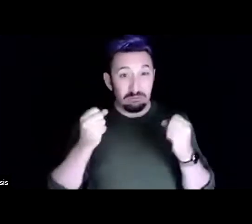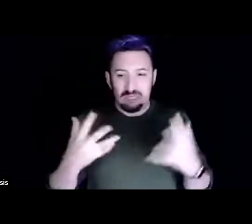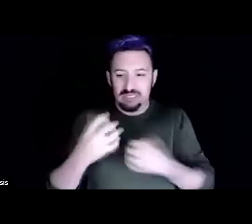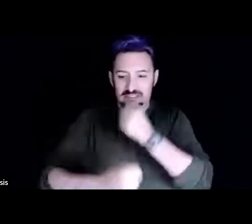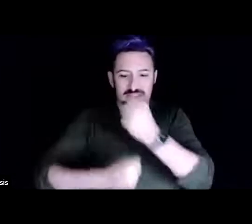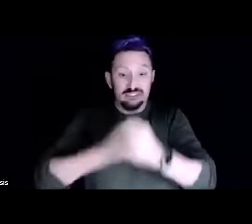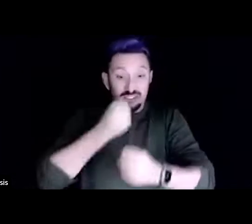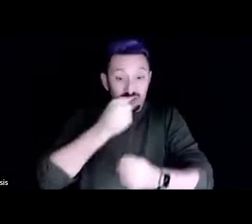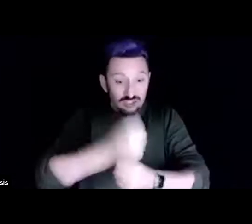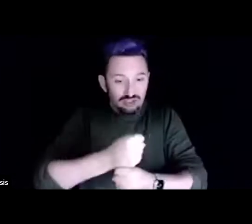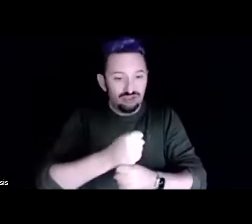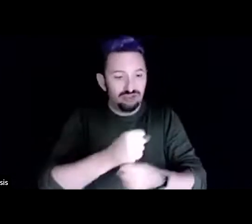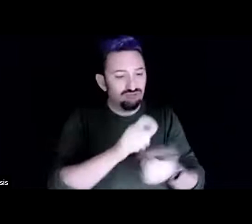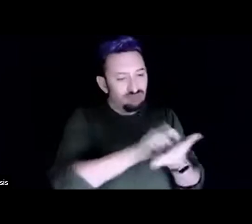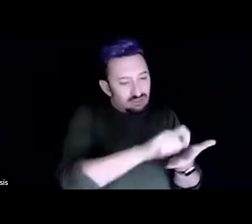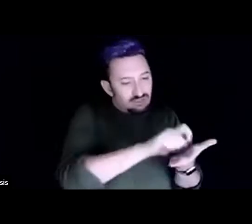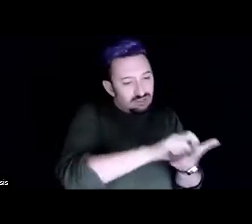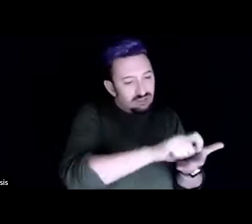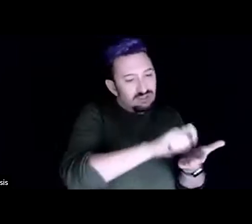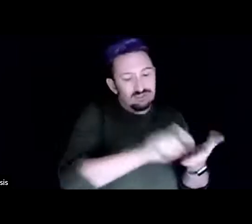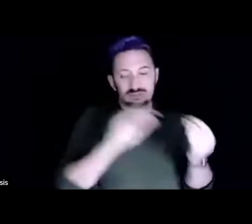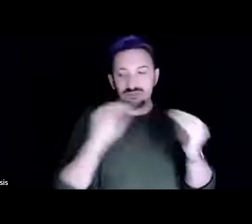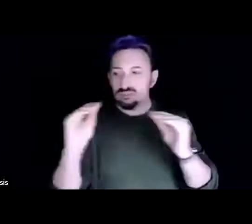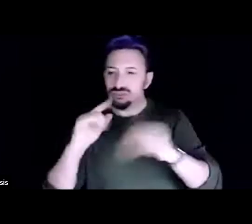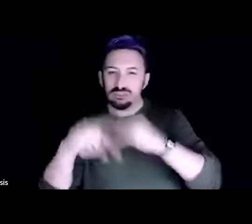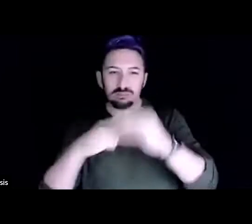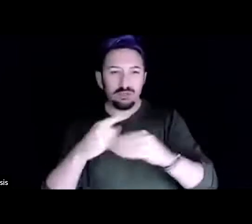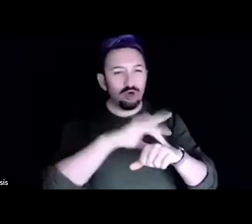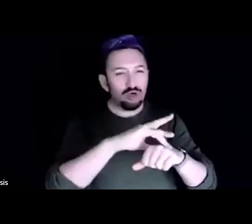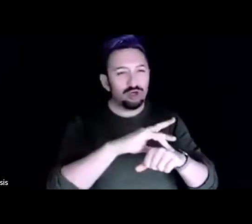spirituality and feminism and activism.